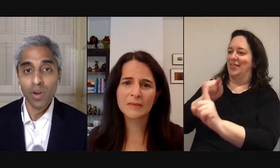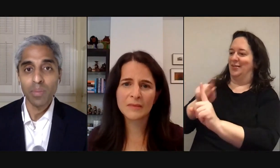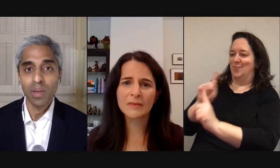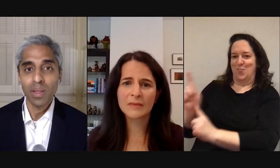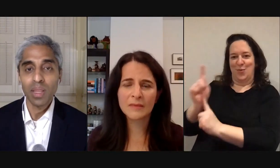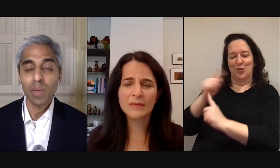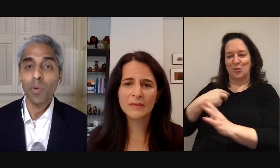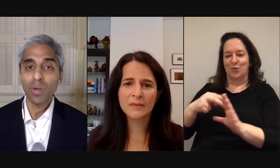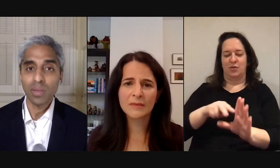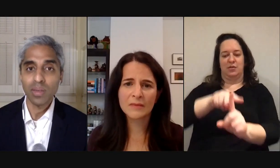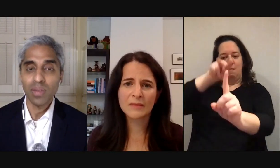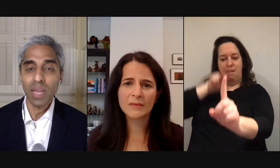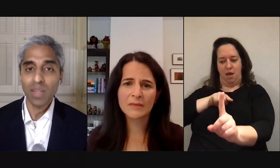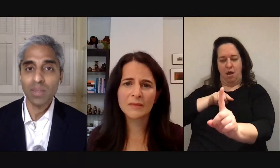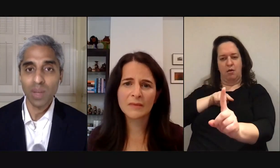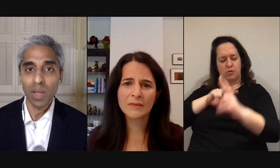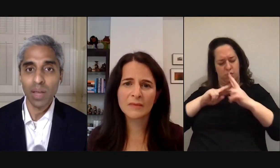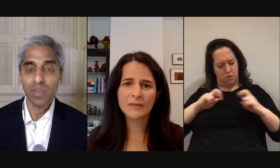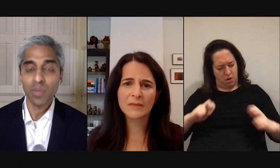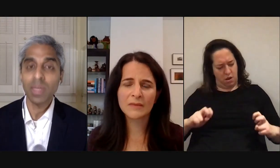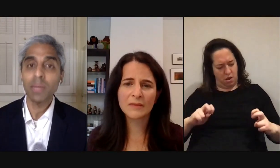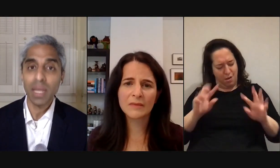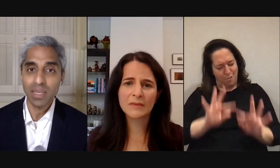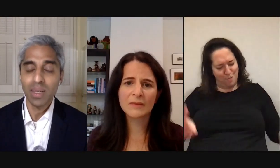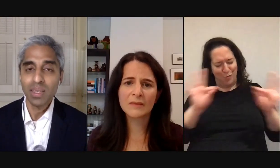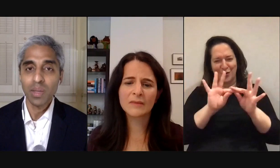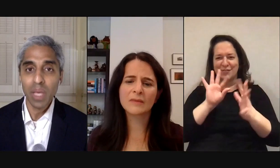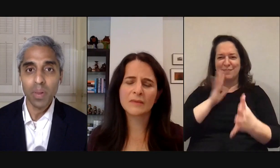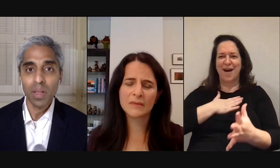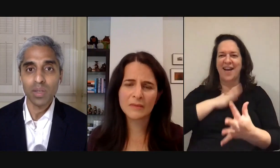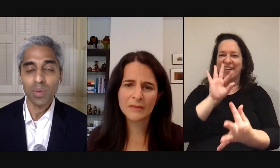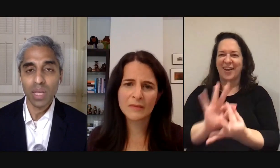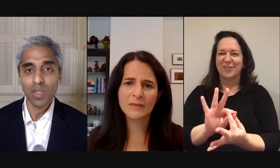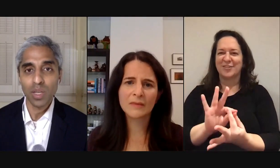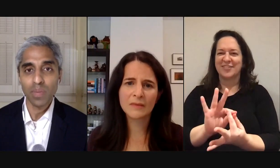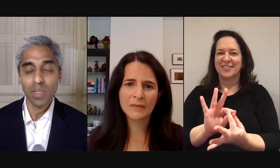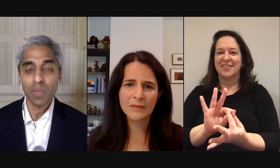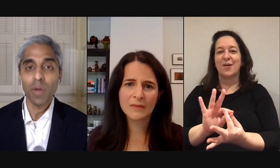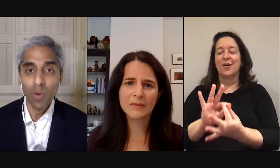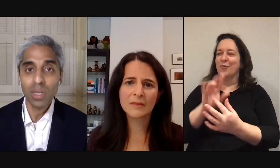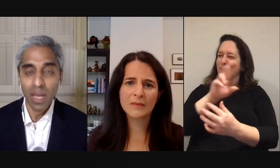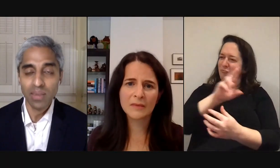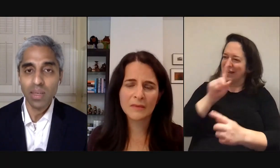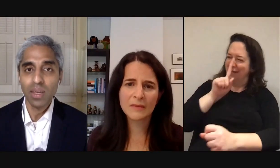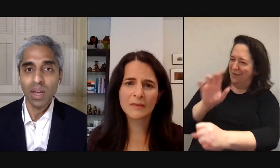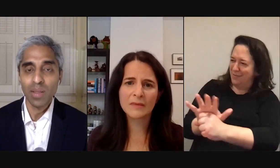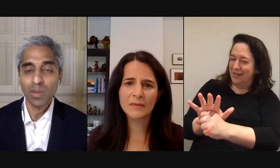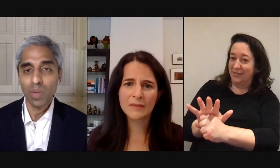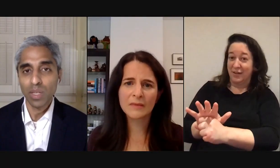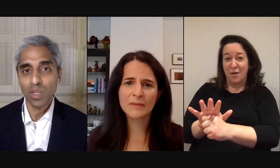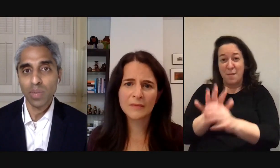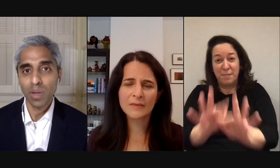reaffirm the importance of connections in our life to recommit to people and to relationships and to prioritizing